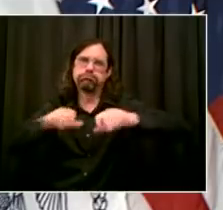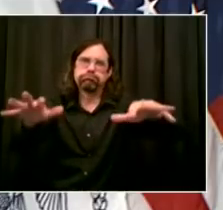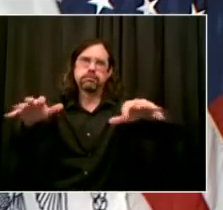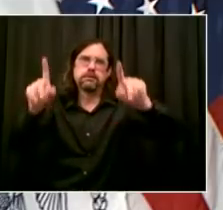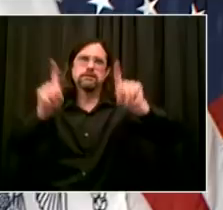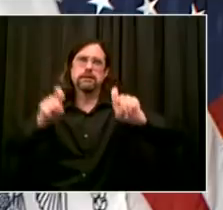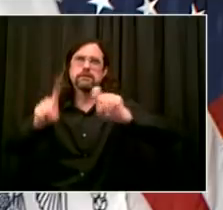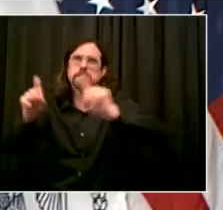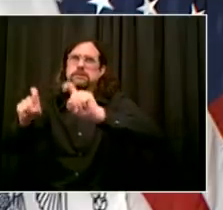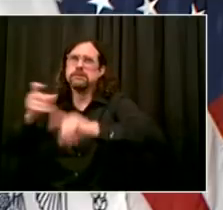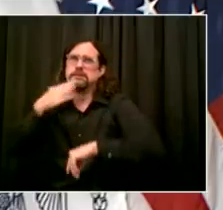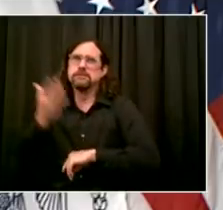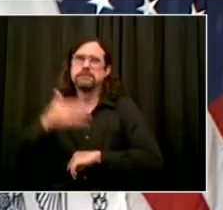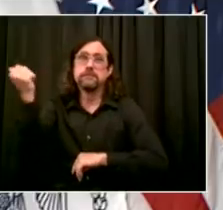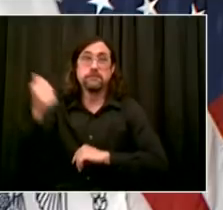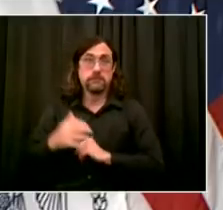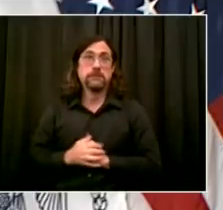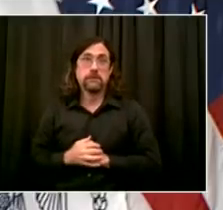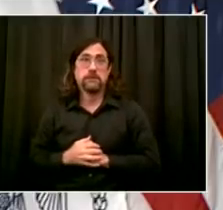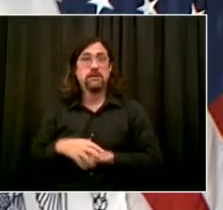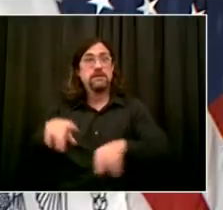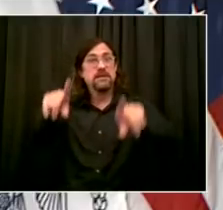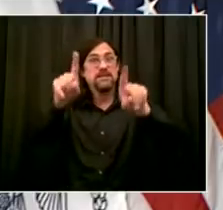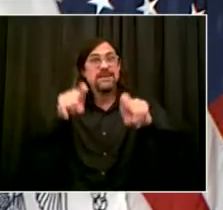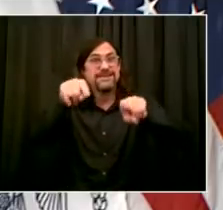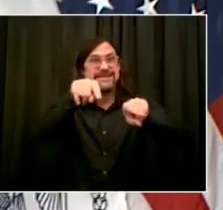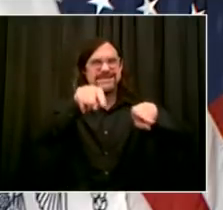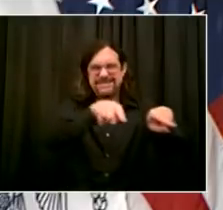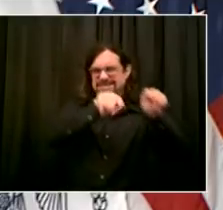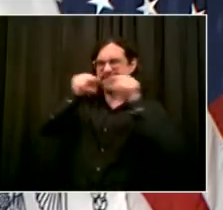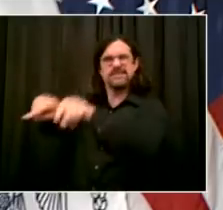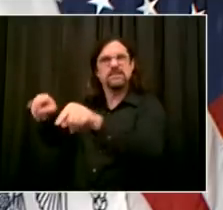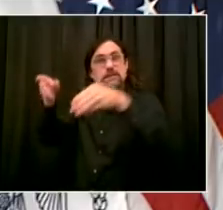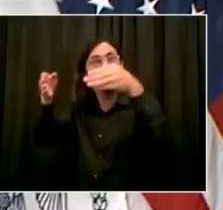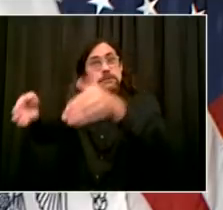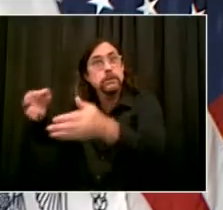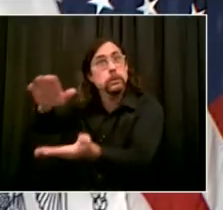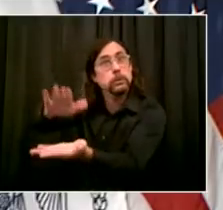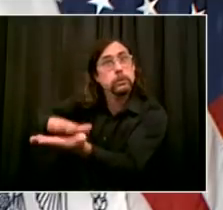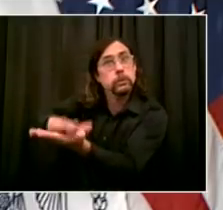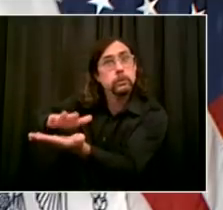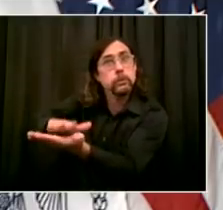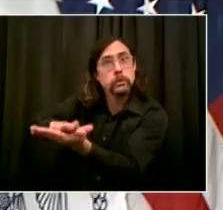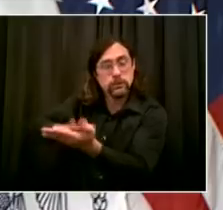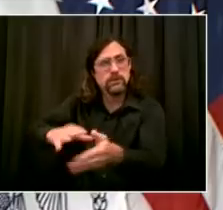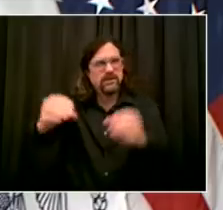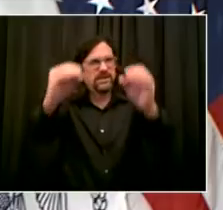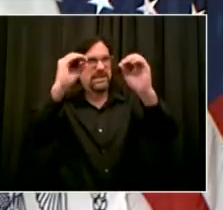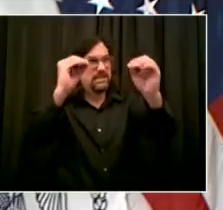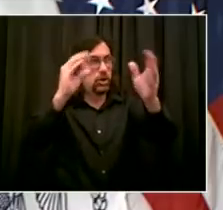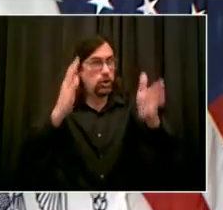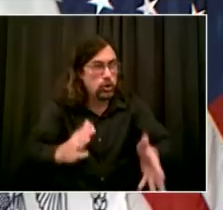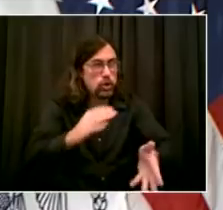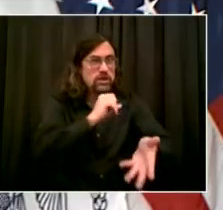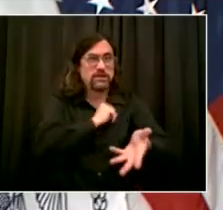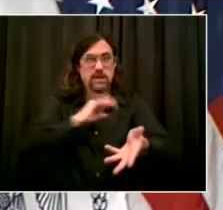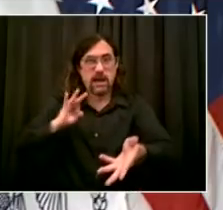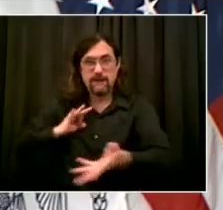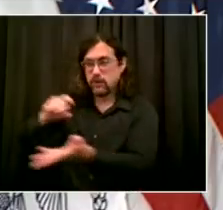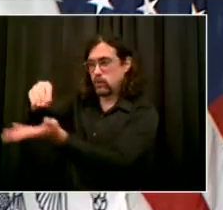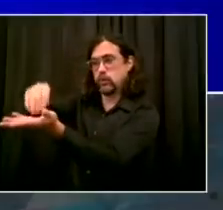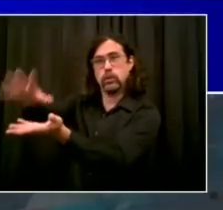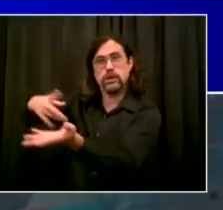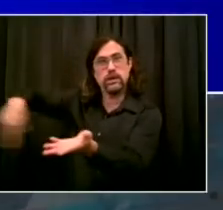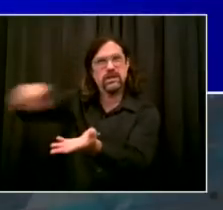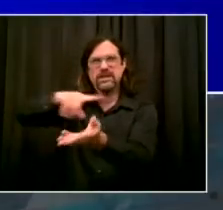We're going be focusing that testing as well on our students. So what do we know so far? So far, almost 17,000